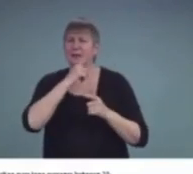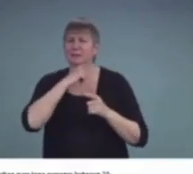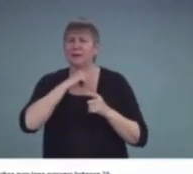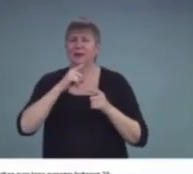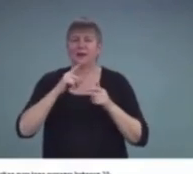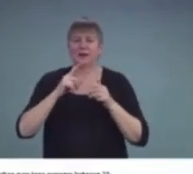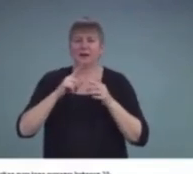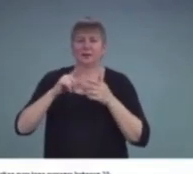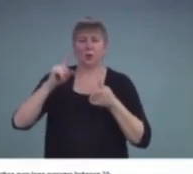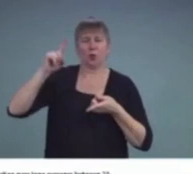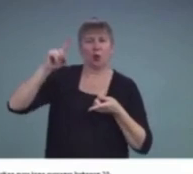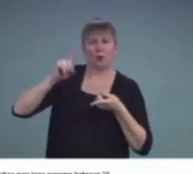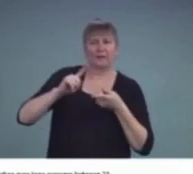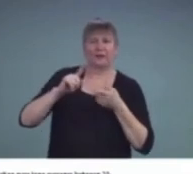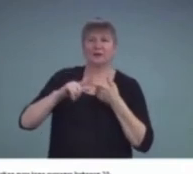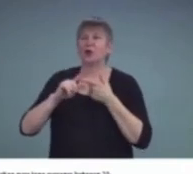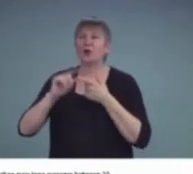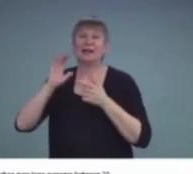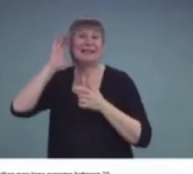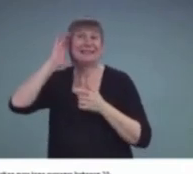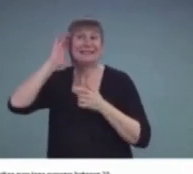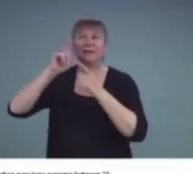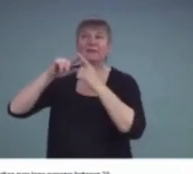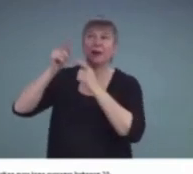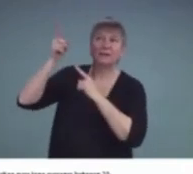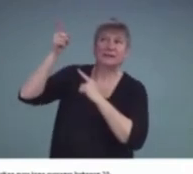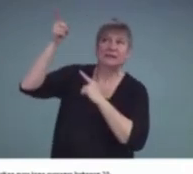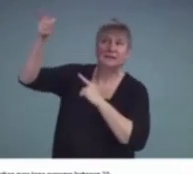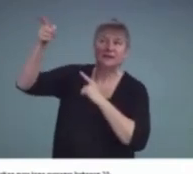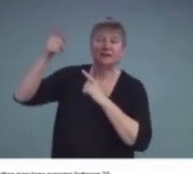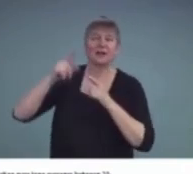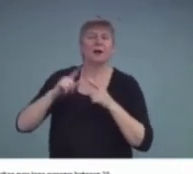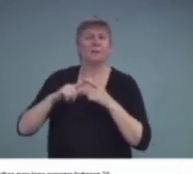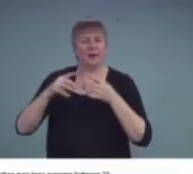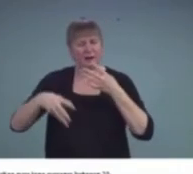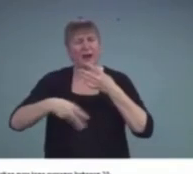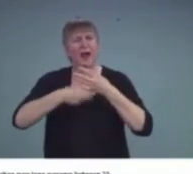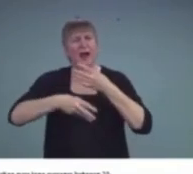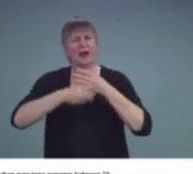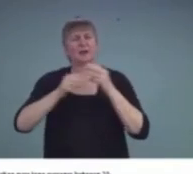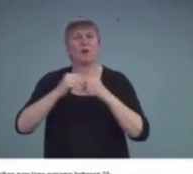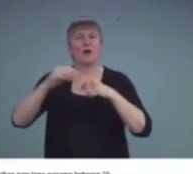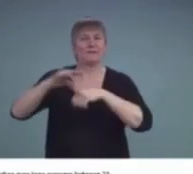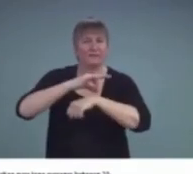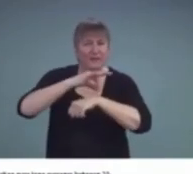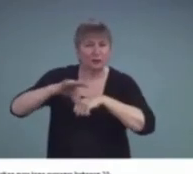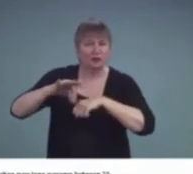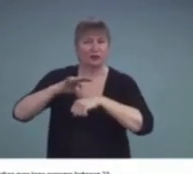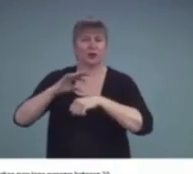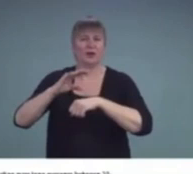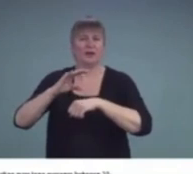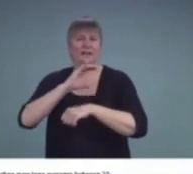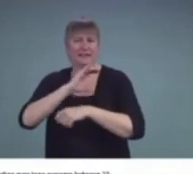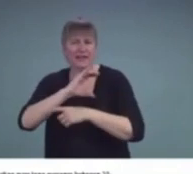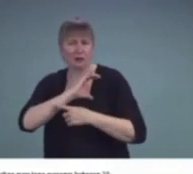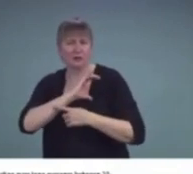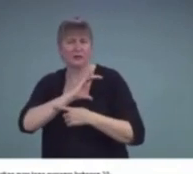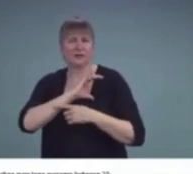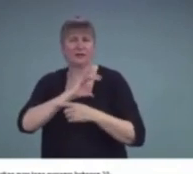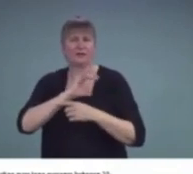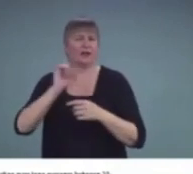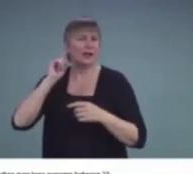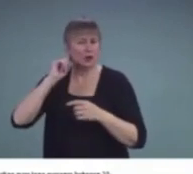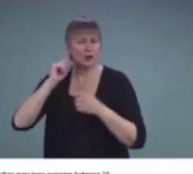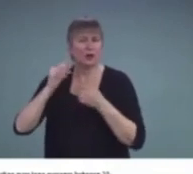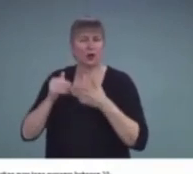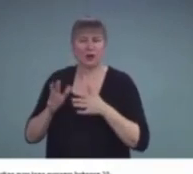listening perhaps. But looking at more functional characteristics of hearing loss so that we don't misrepresent how that child actually